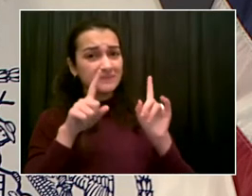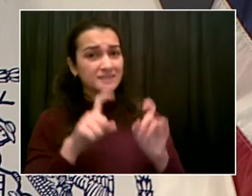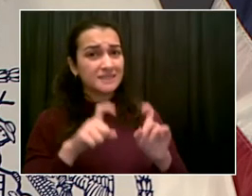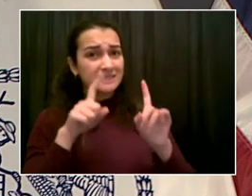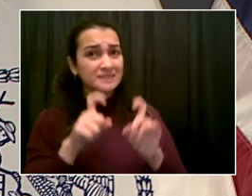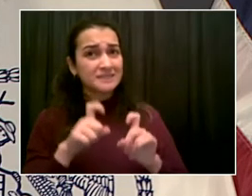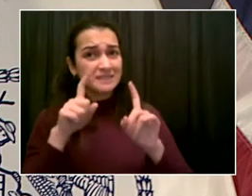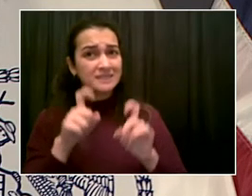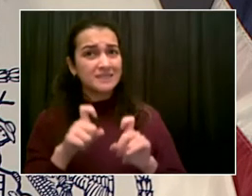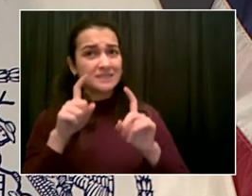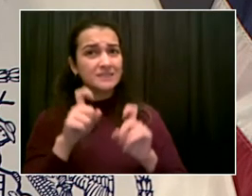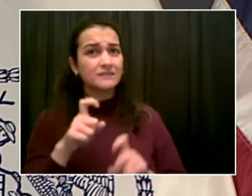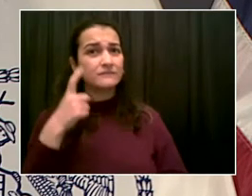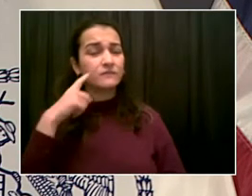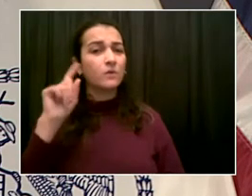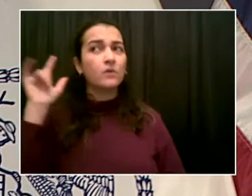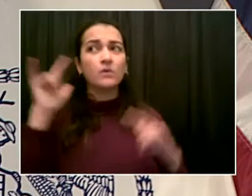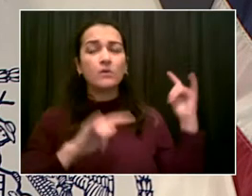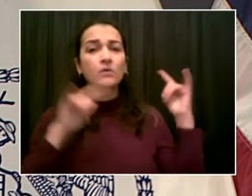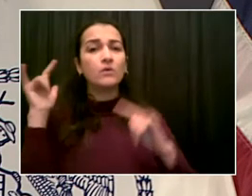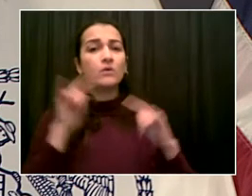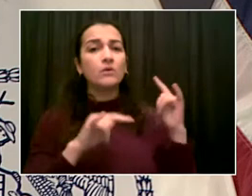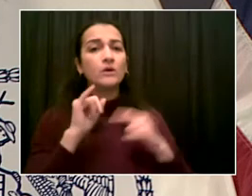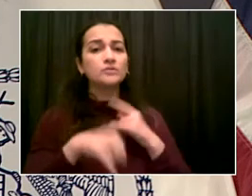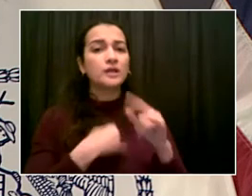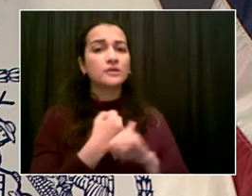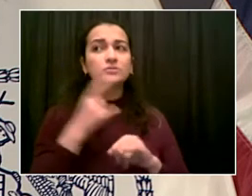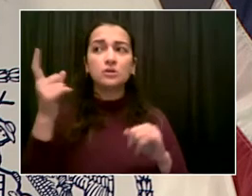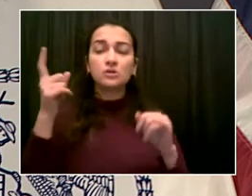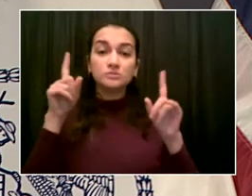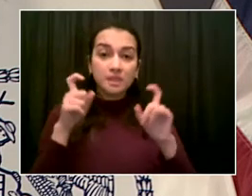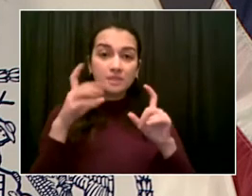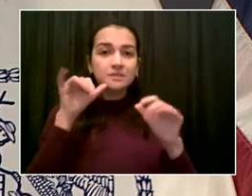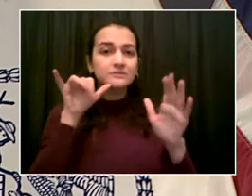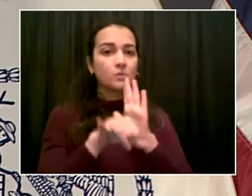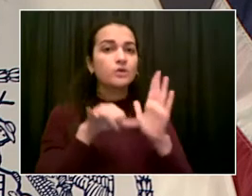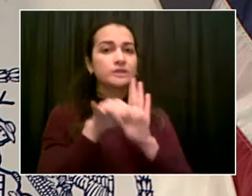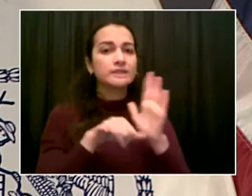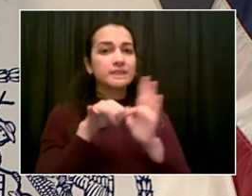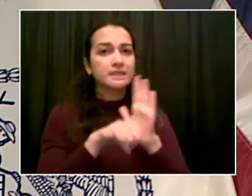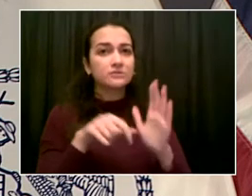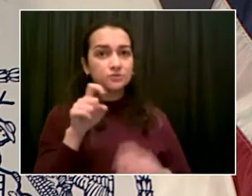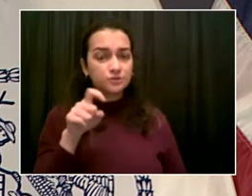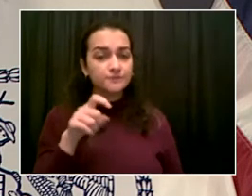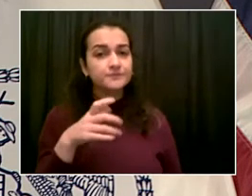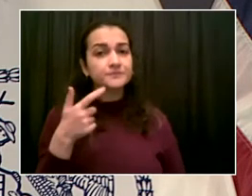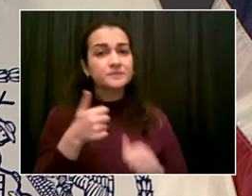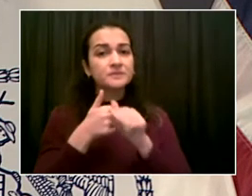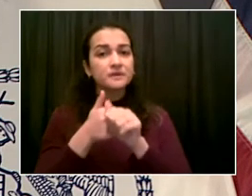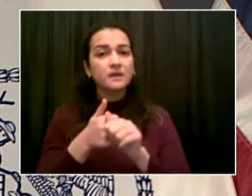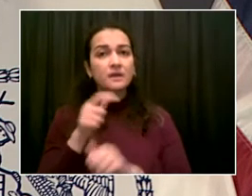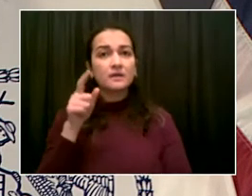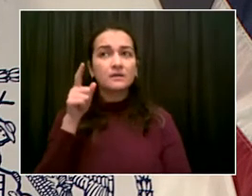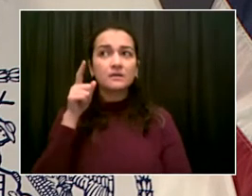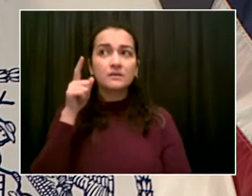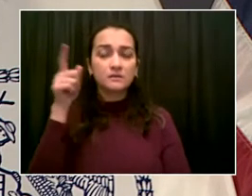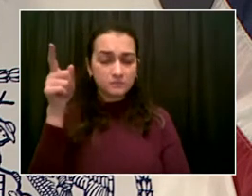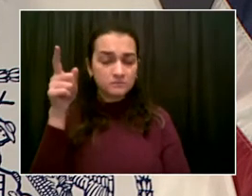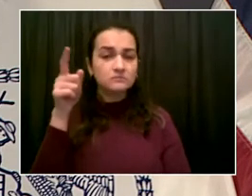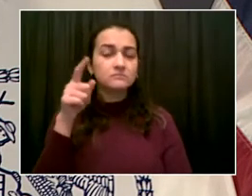from those CDC countries? I don't know whether, you know, the city can impose that or if it has to be the federal government.